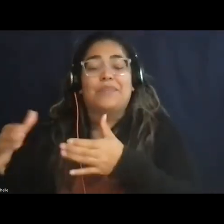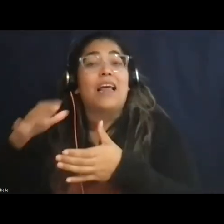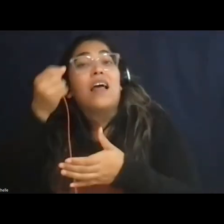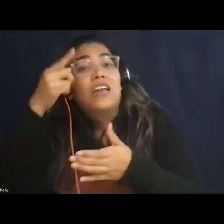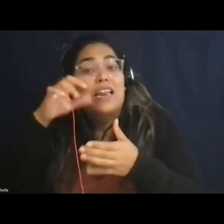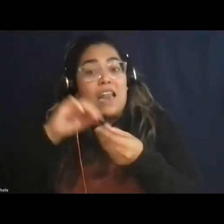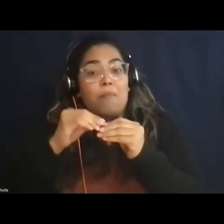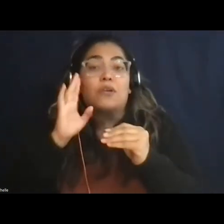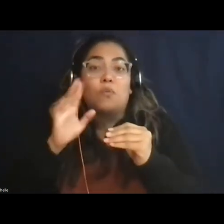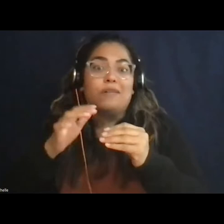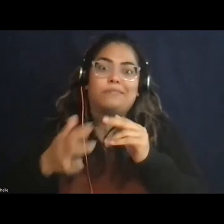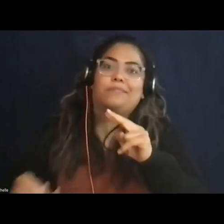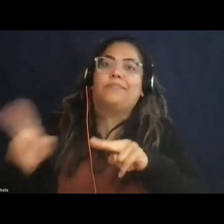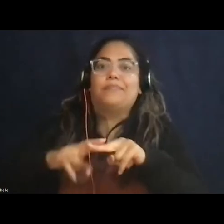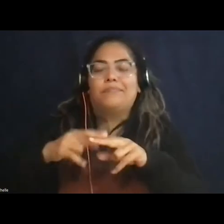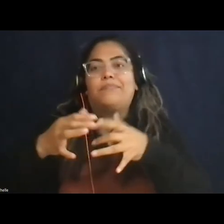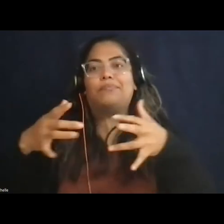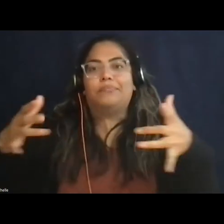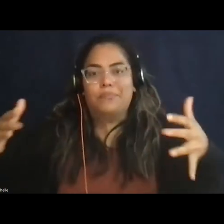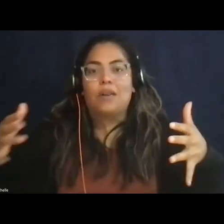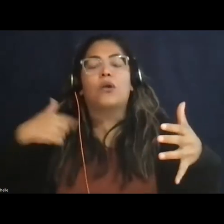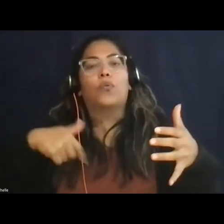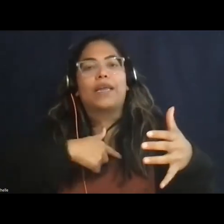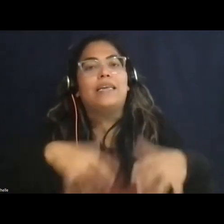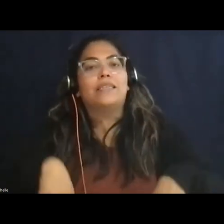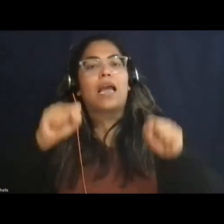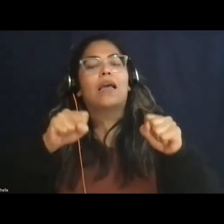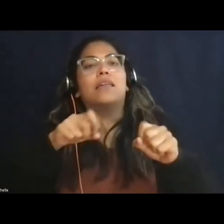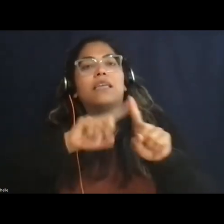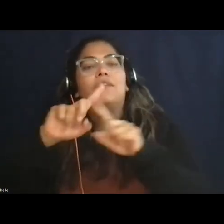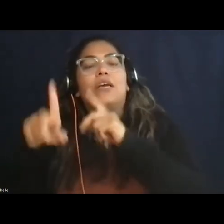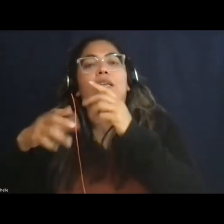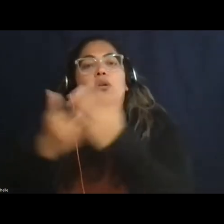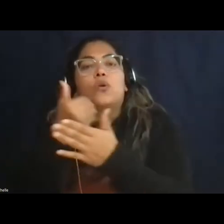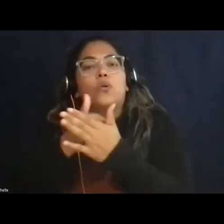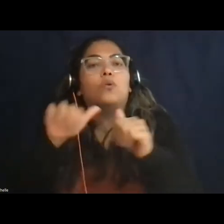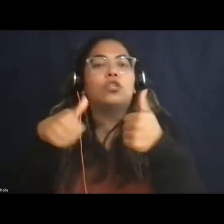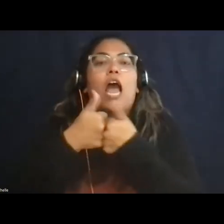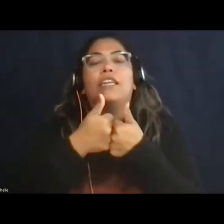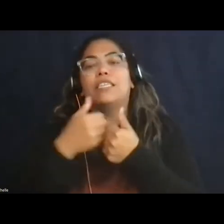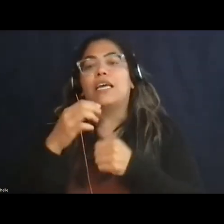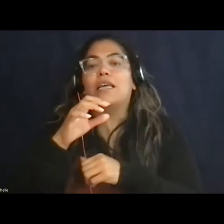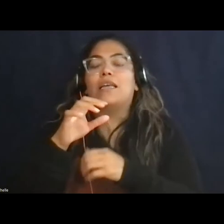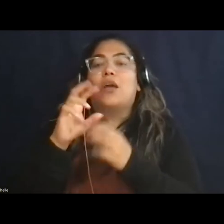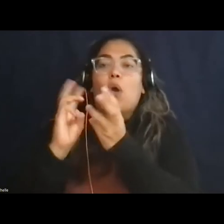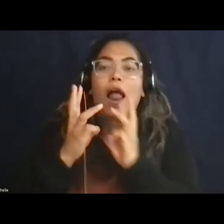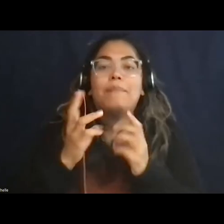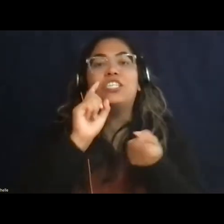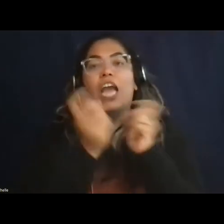we combat new challenges such as climate change, rampant wildfires,